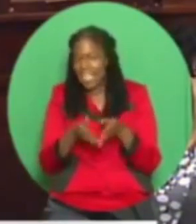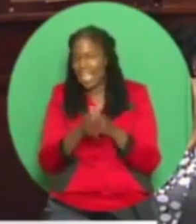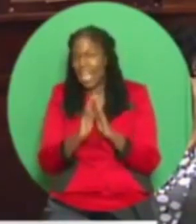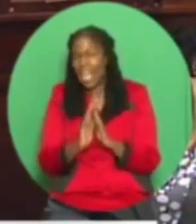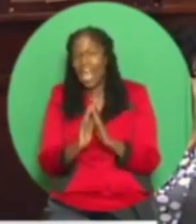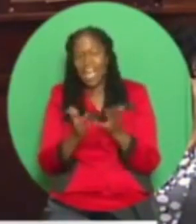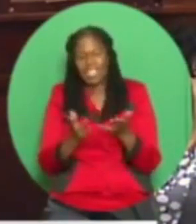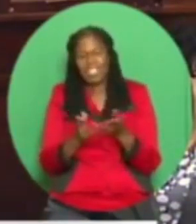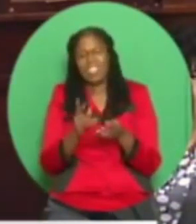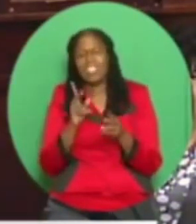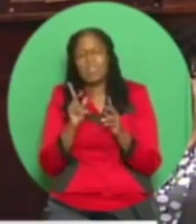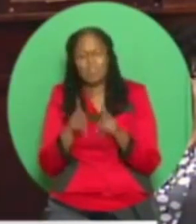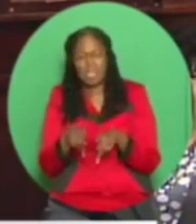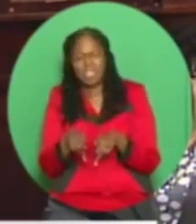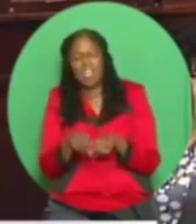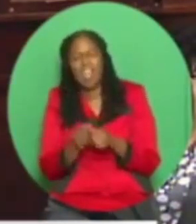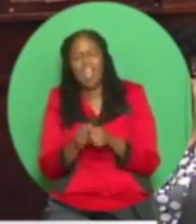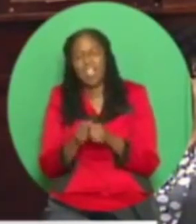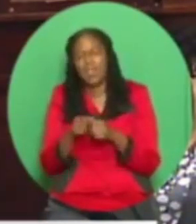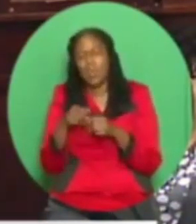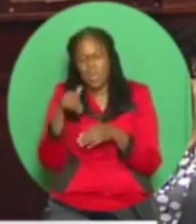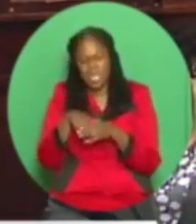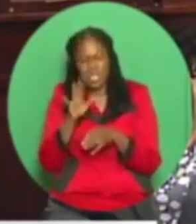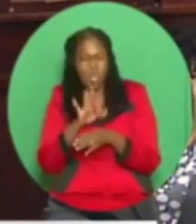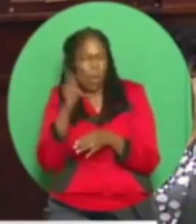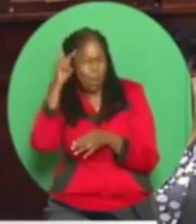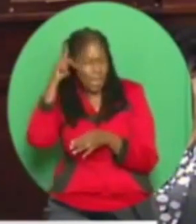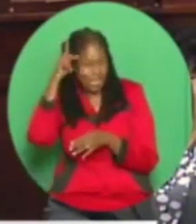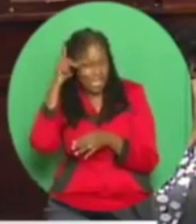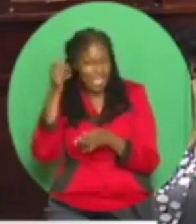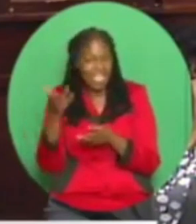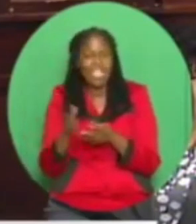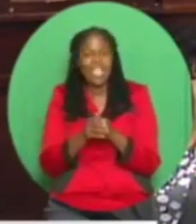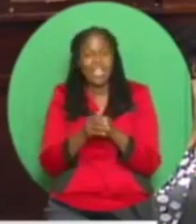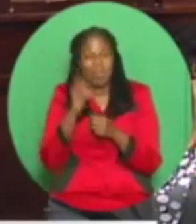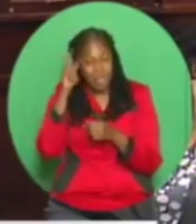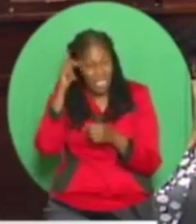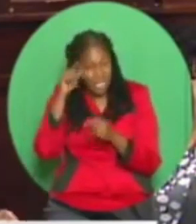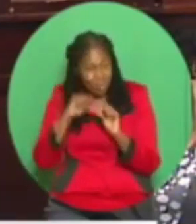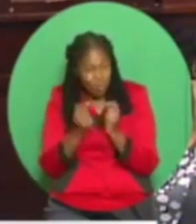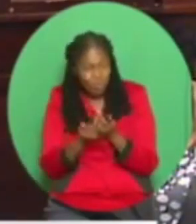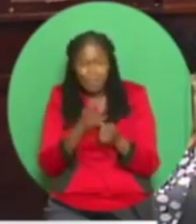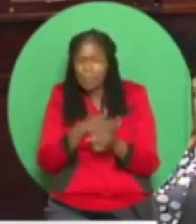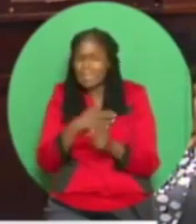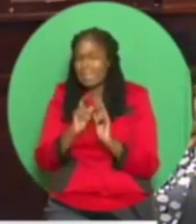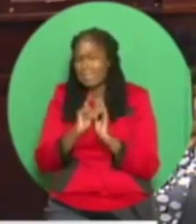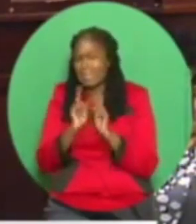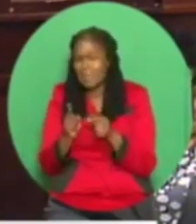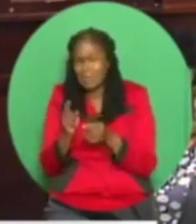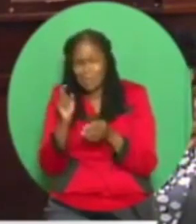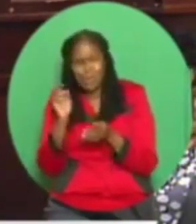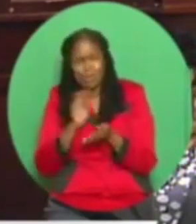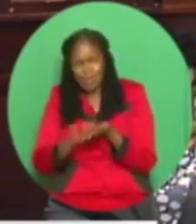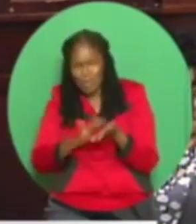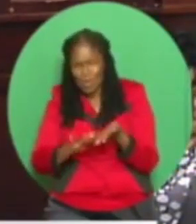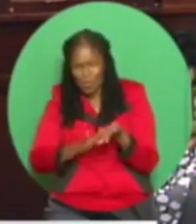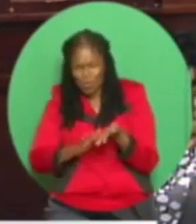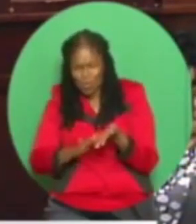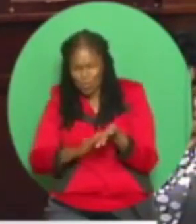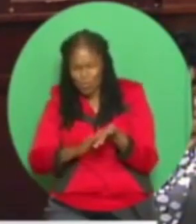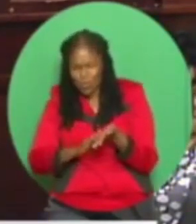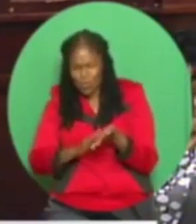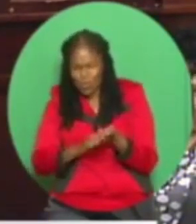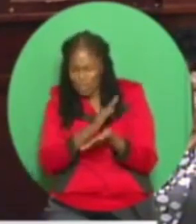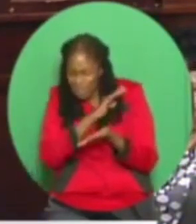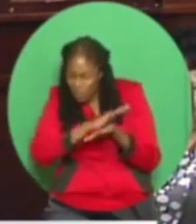in a bank to go on the computer and punch it out. They don't erase like that. And Madam Speaker, I come now to a matter that is related